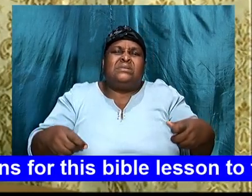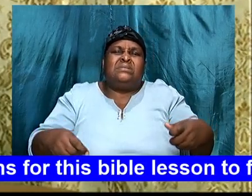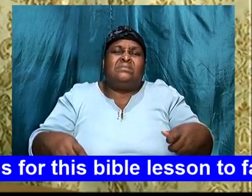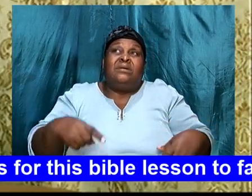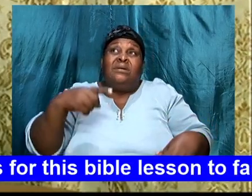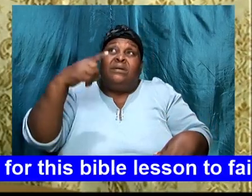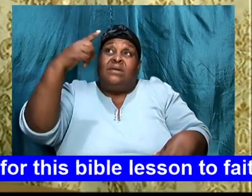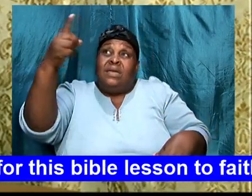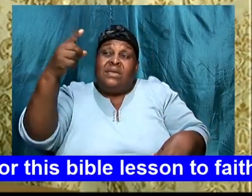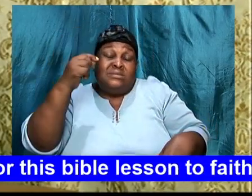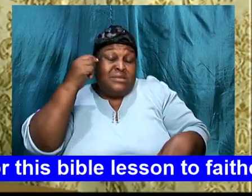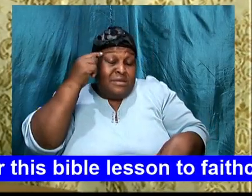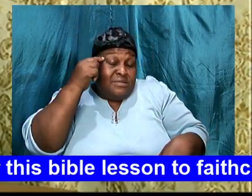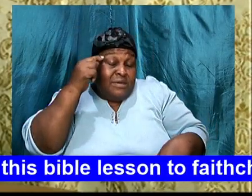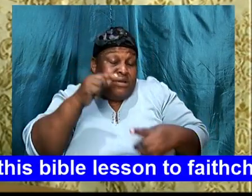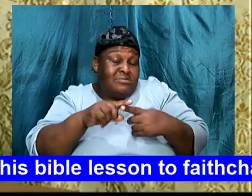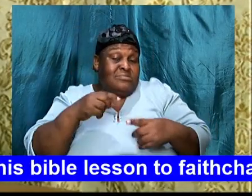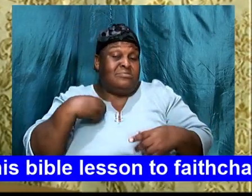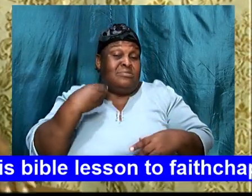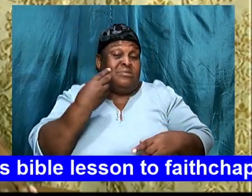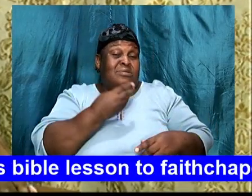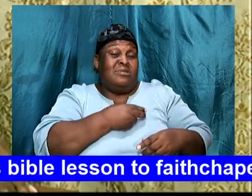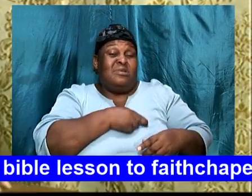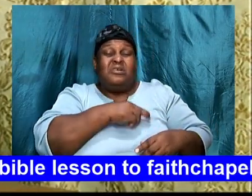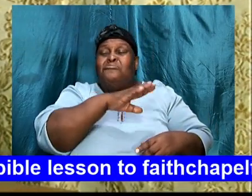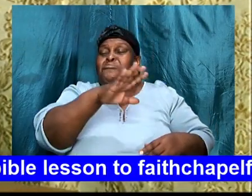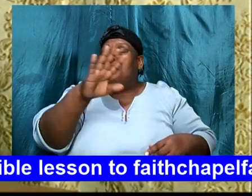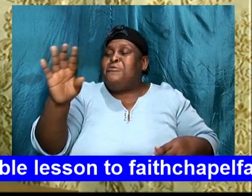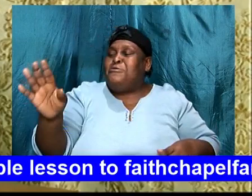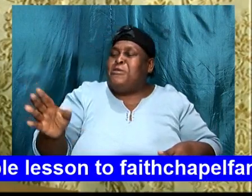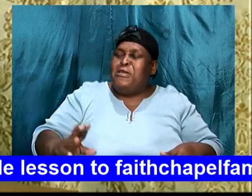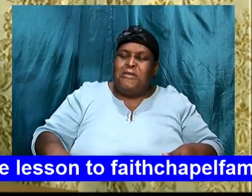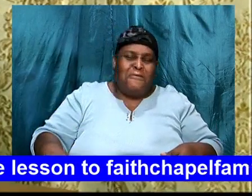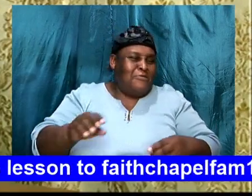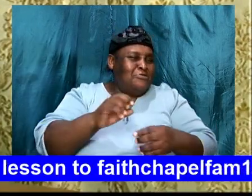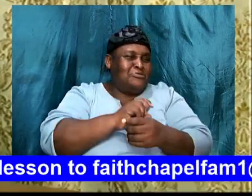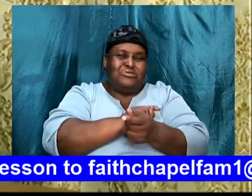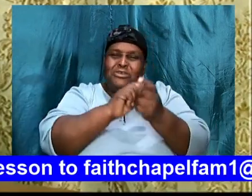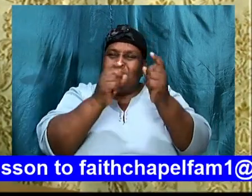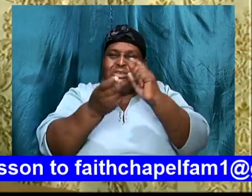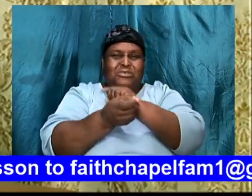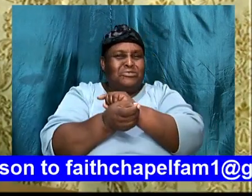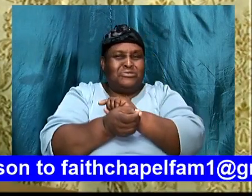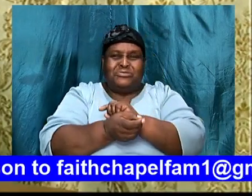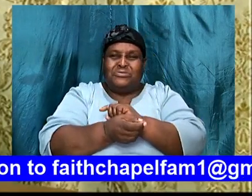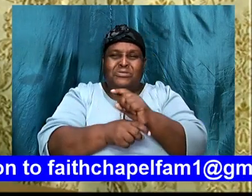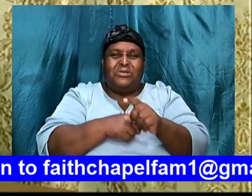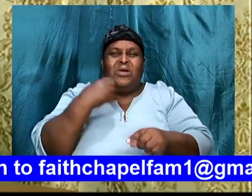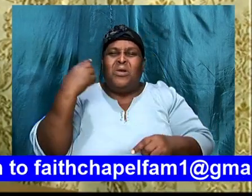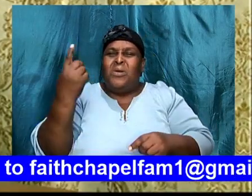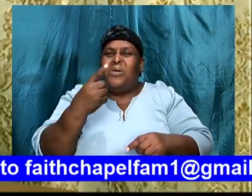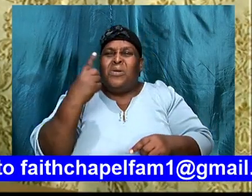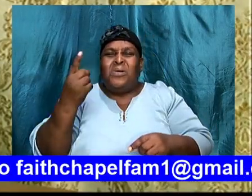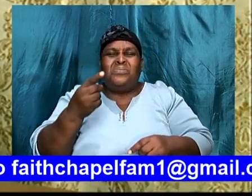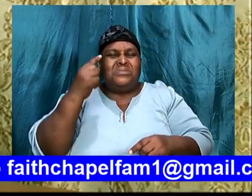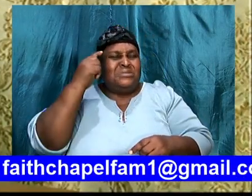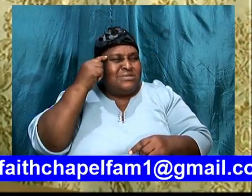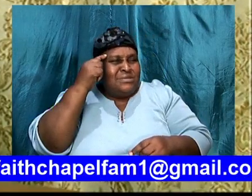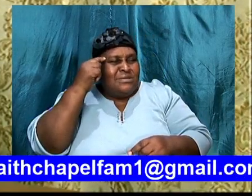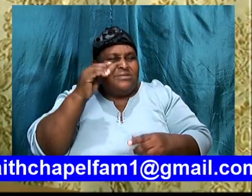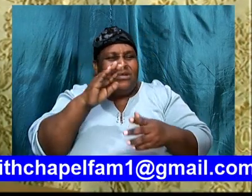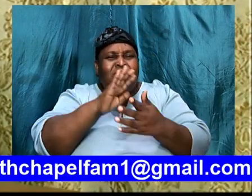his thoughts, towards us, will never, change. It is always, thoughts of peace.